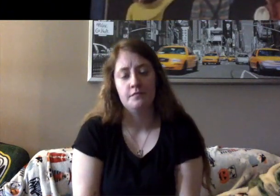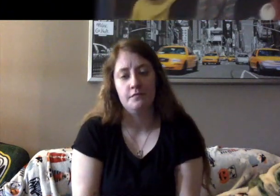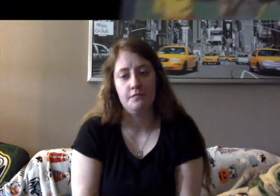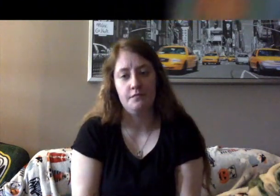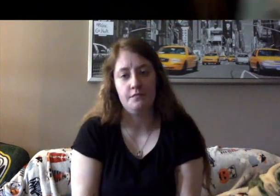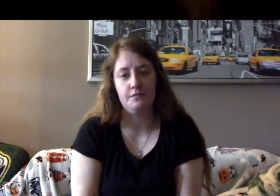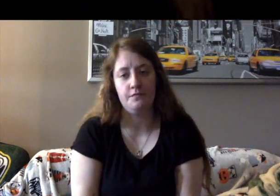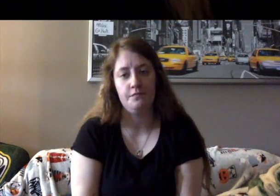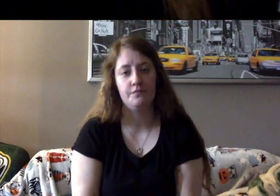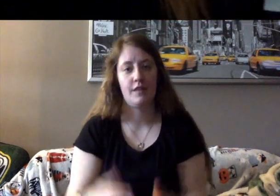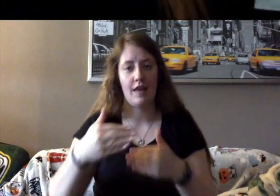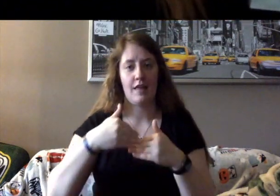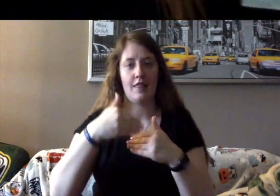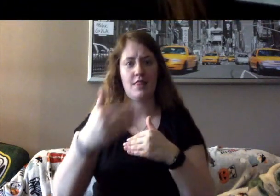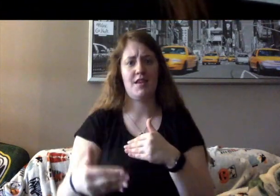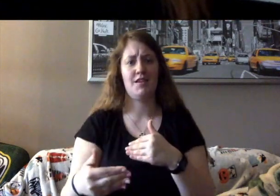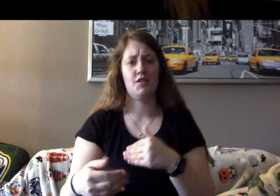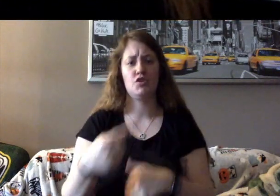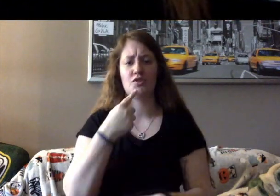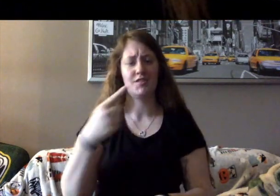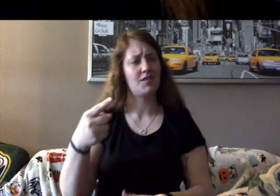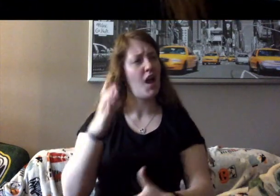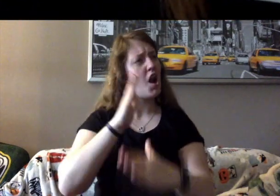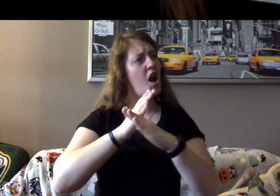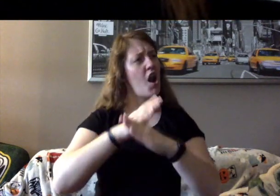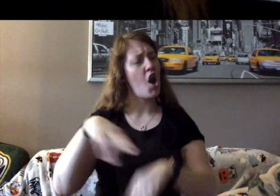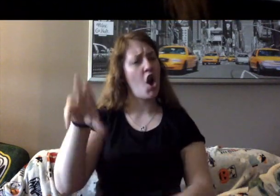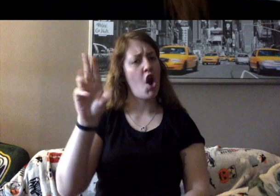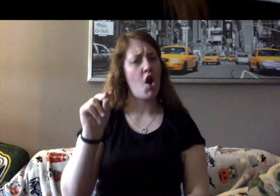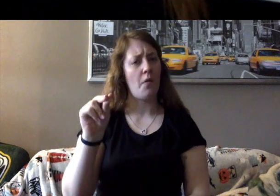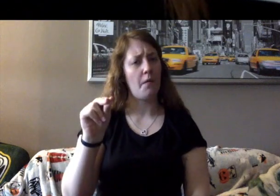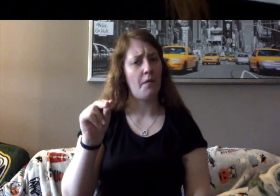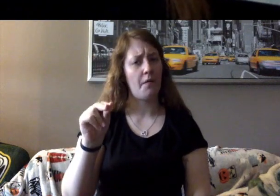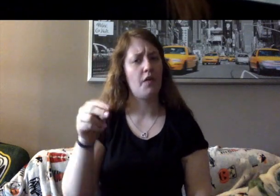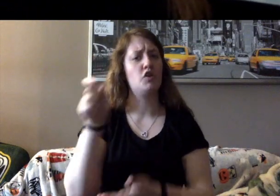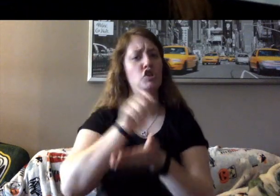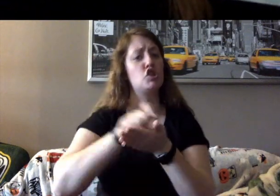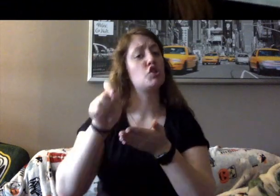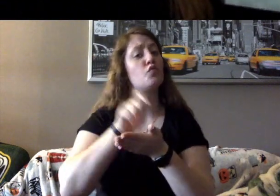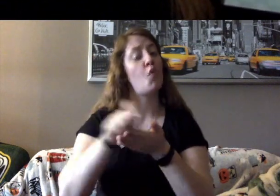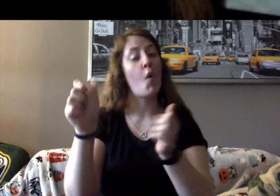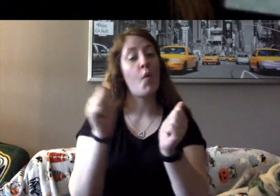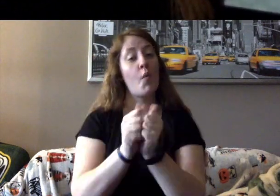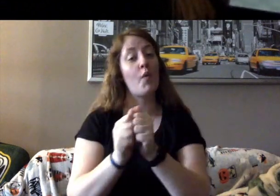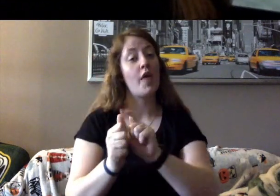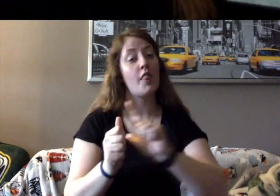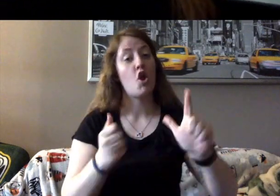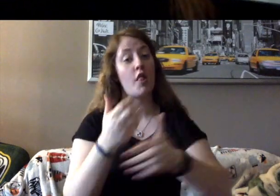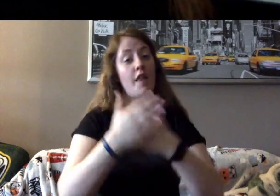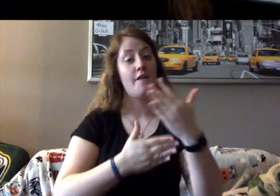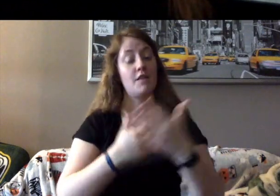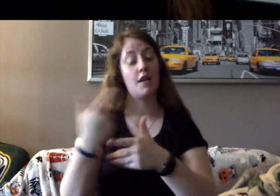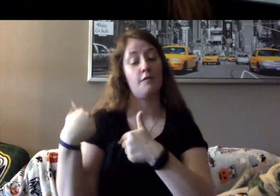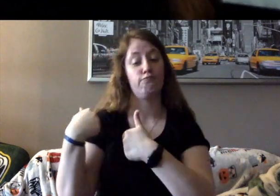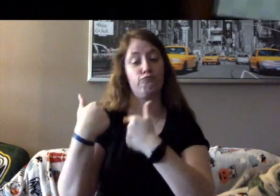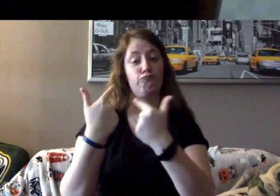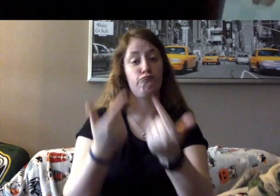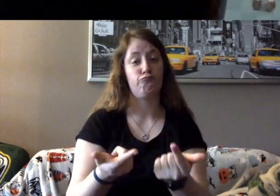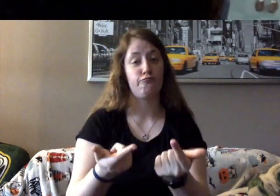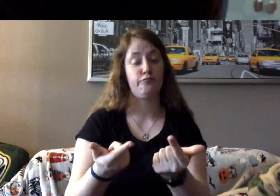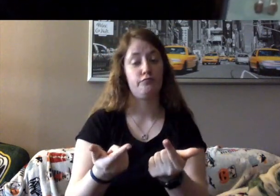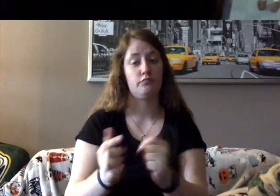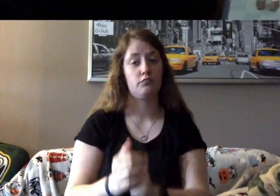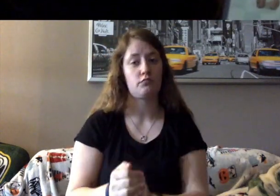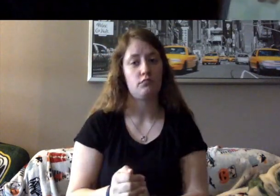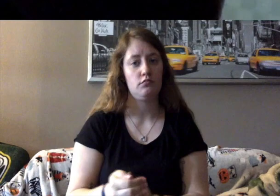protested. Ruth protested by writing with her left hand from that day forward. And it turned out she had